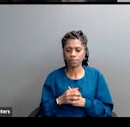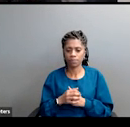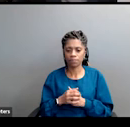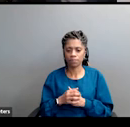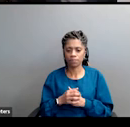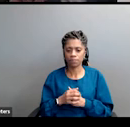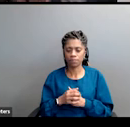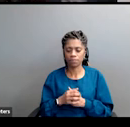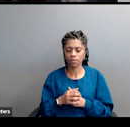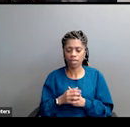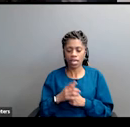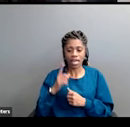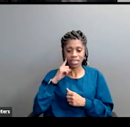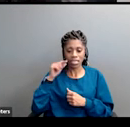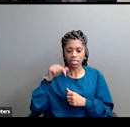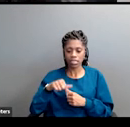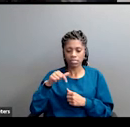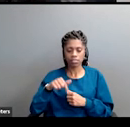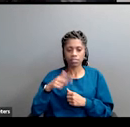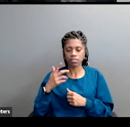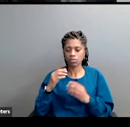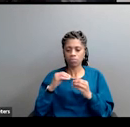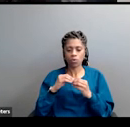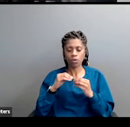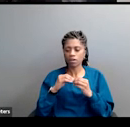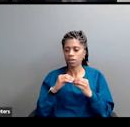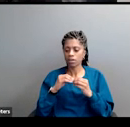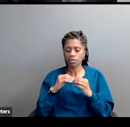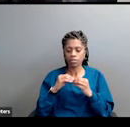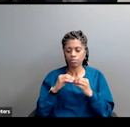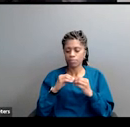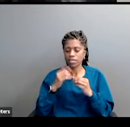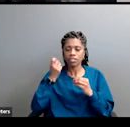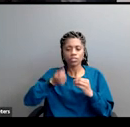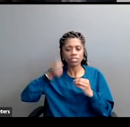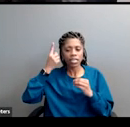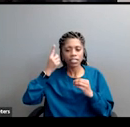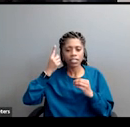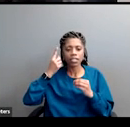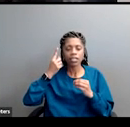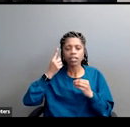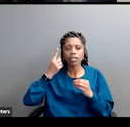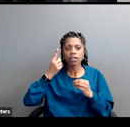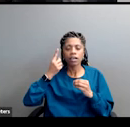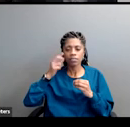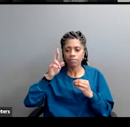standalone, a more compelling understanding of racism across the entire history of the United States.